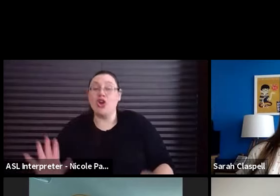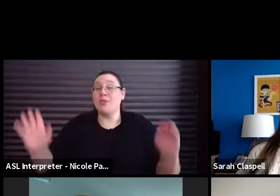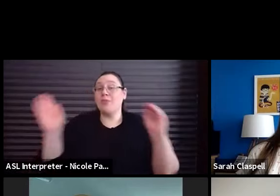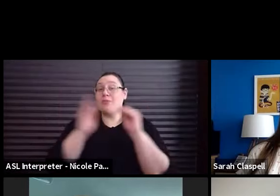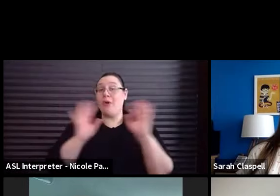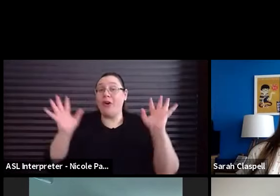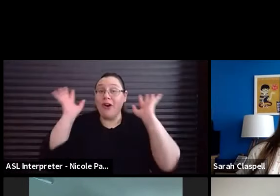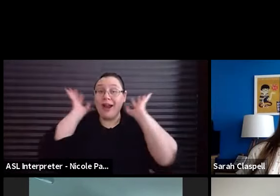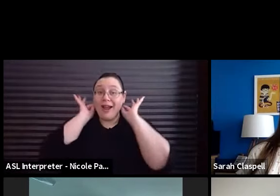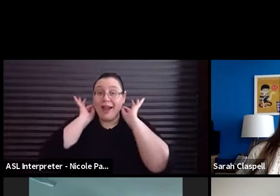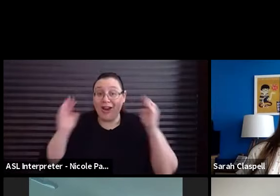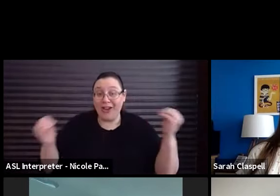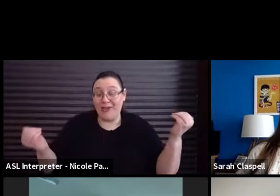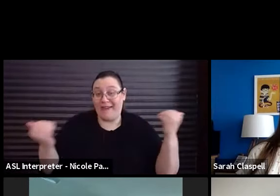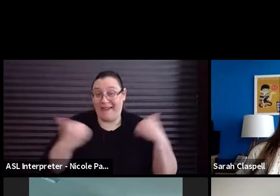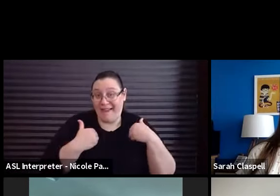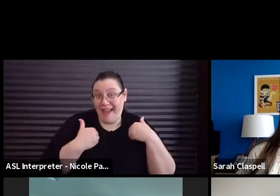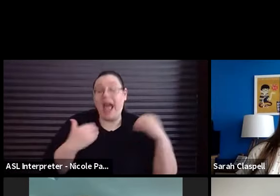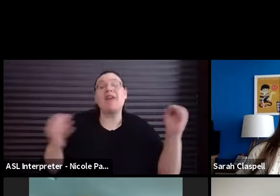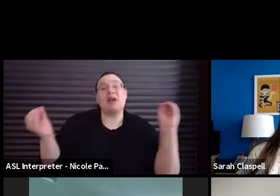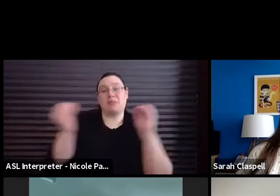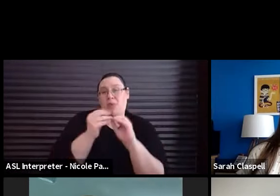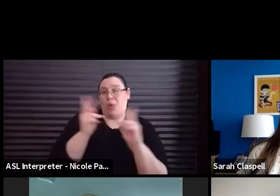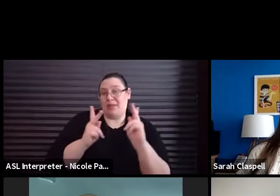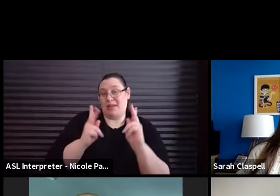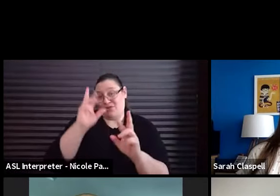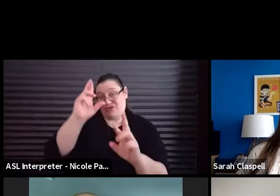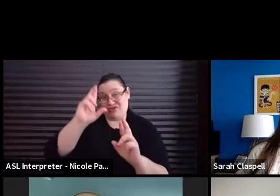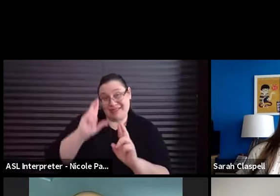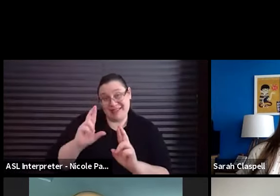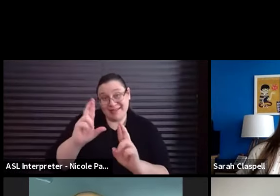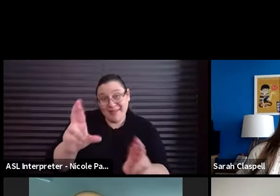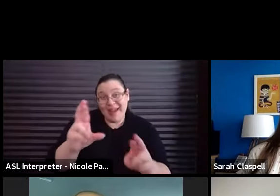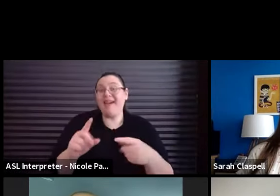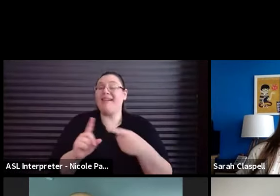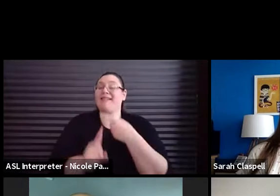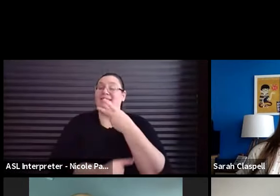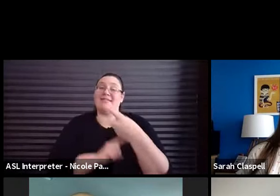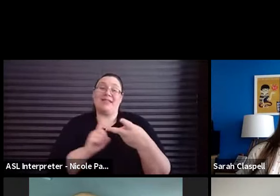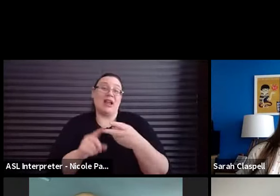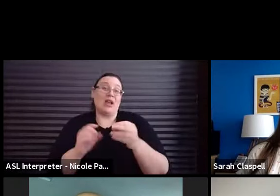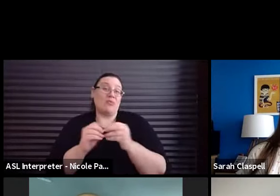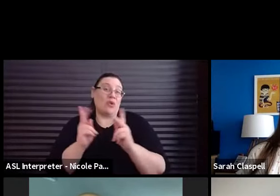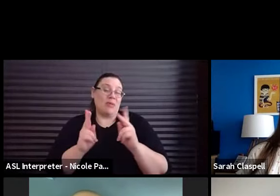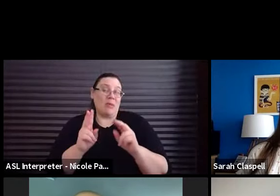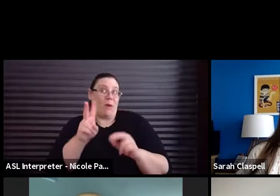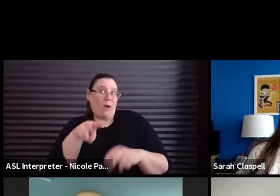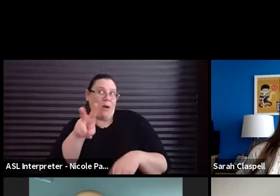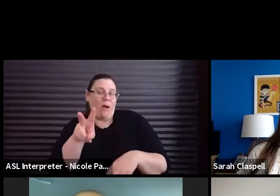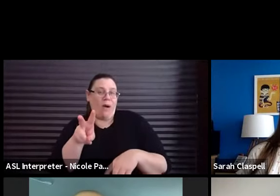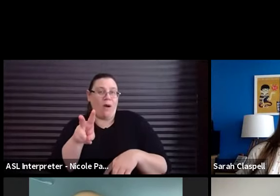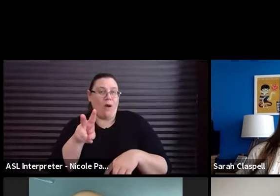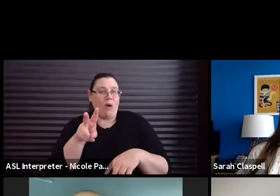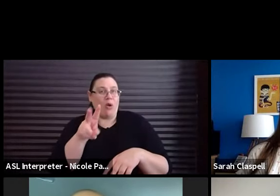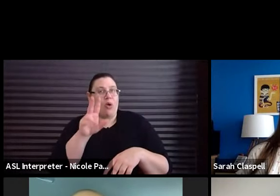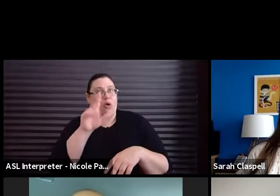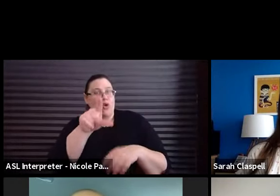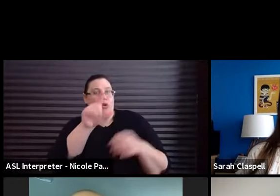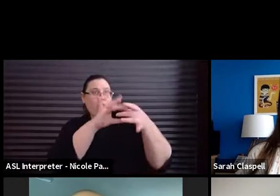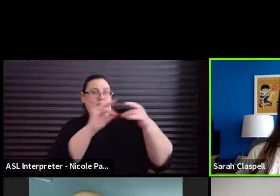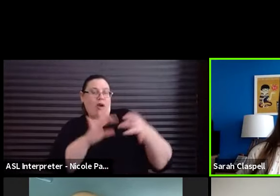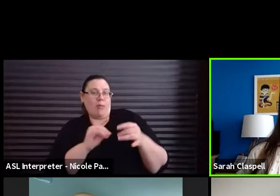that you have, the more people will respect you. And the more people will think that your words have weight.